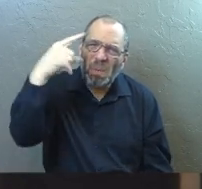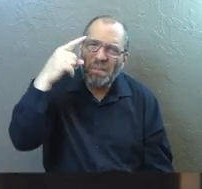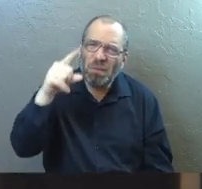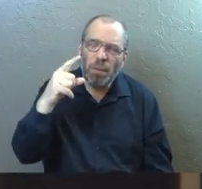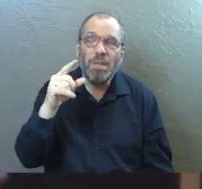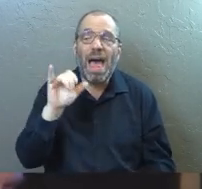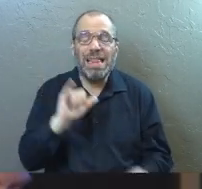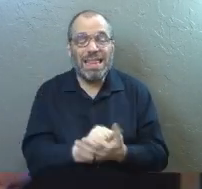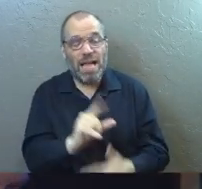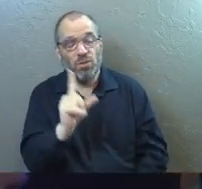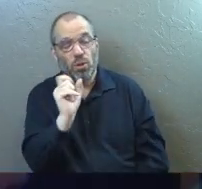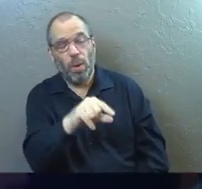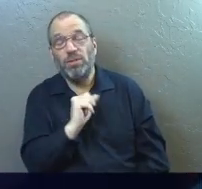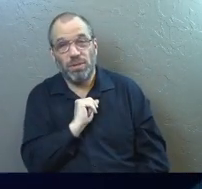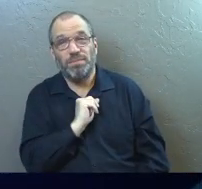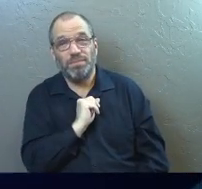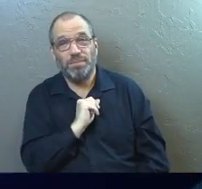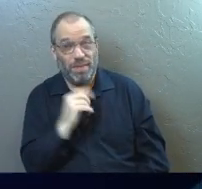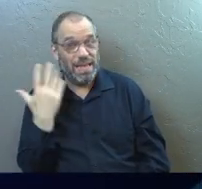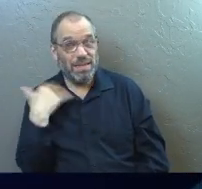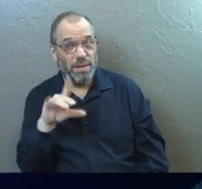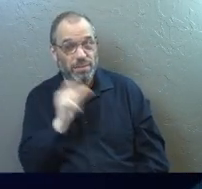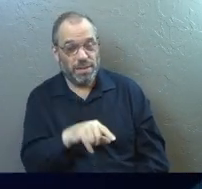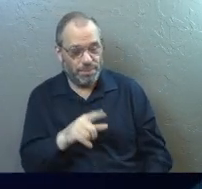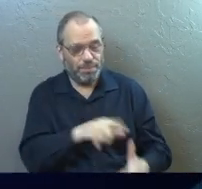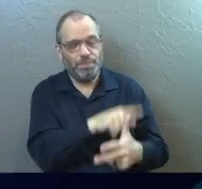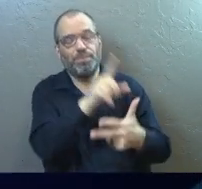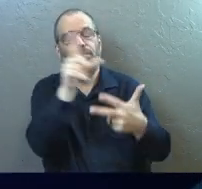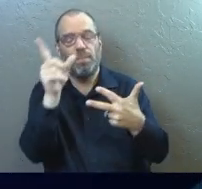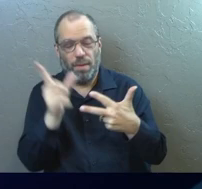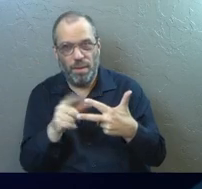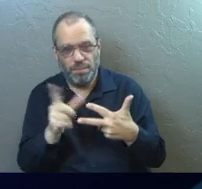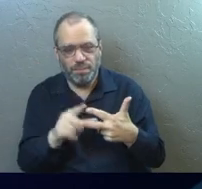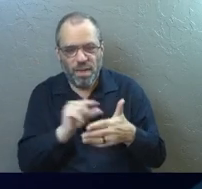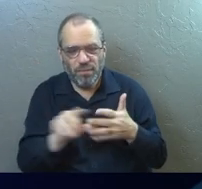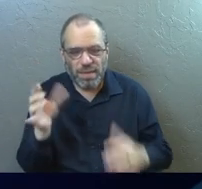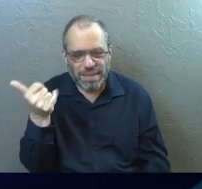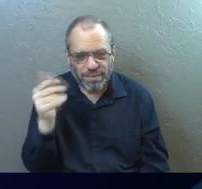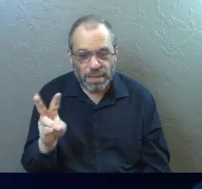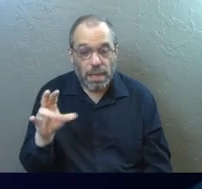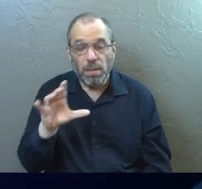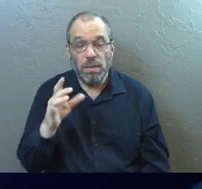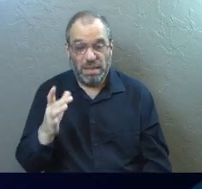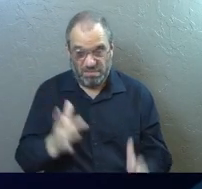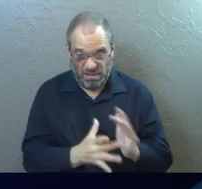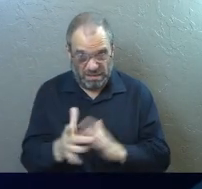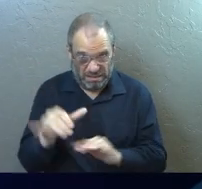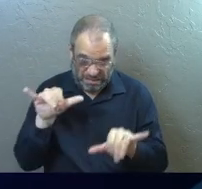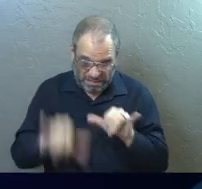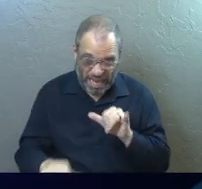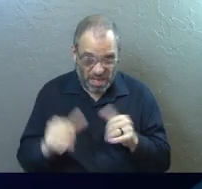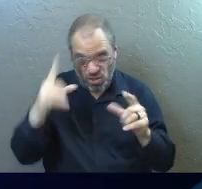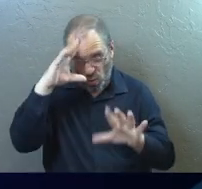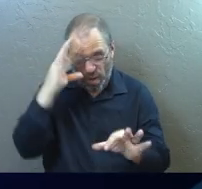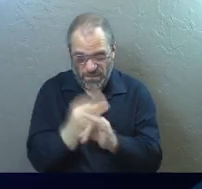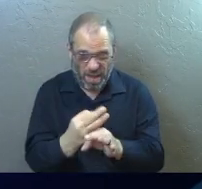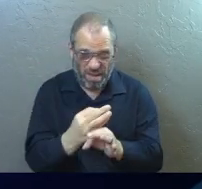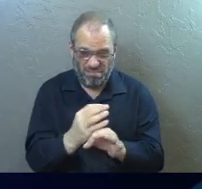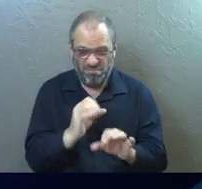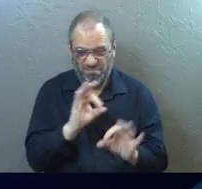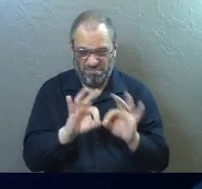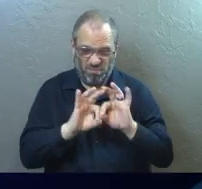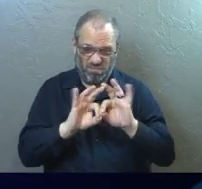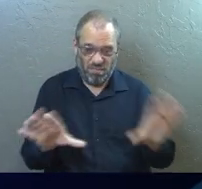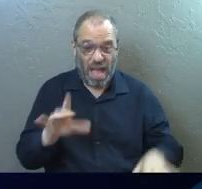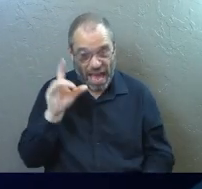That's the angel's question. The next blessing, look at this, verse 17. If Christ has not been raised, then your faith is useless